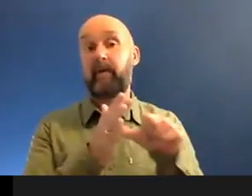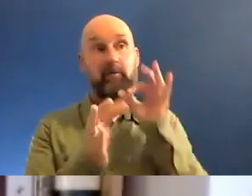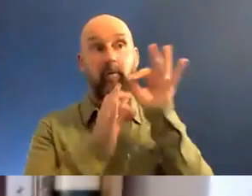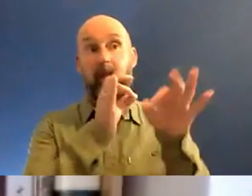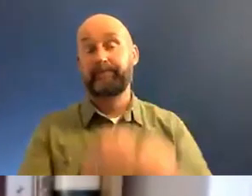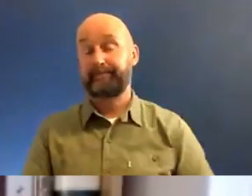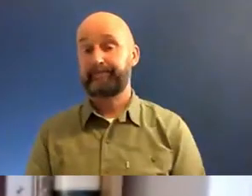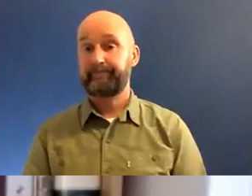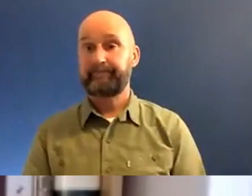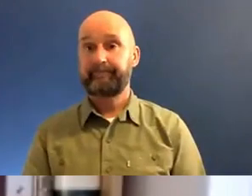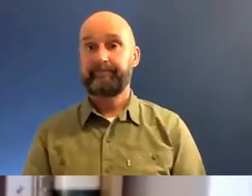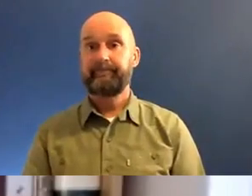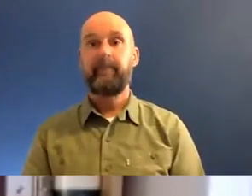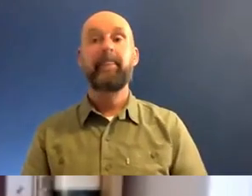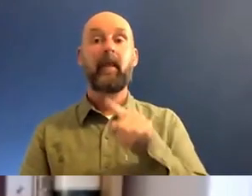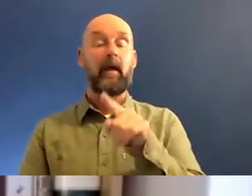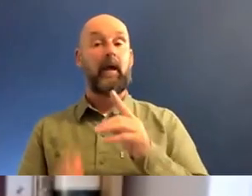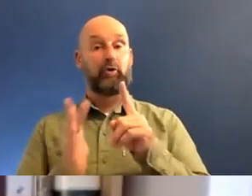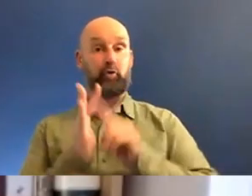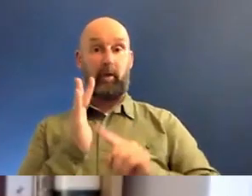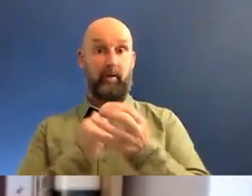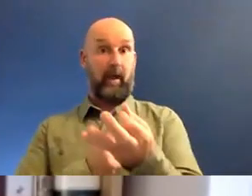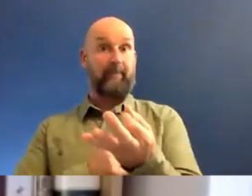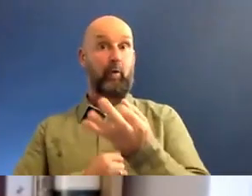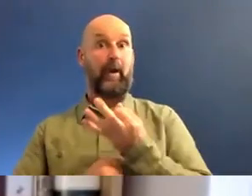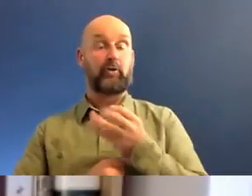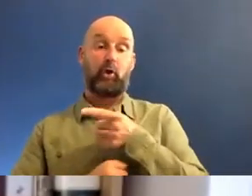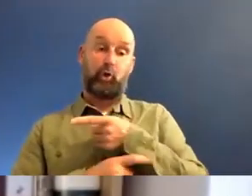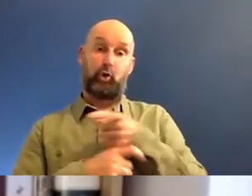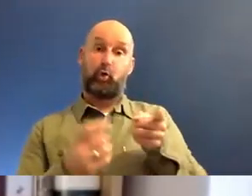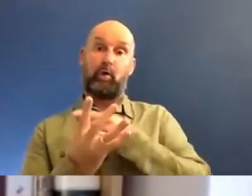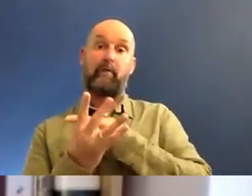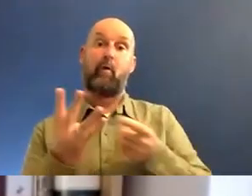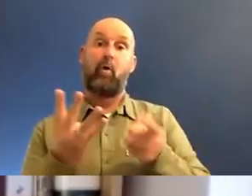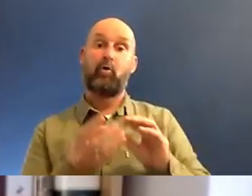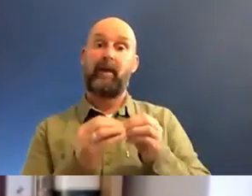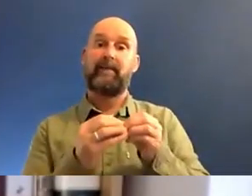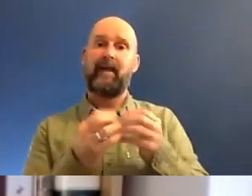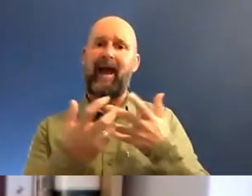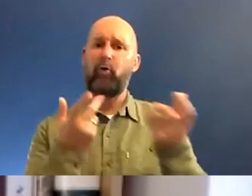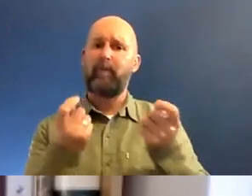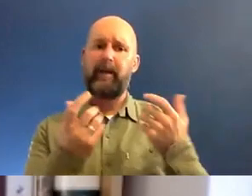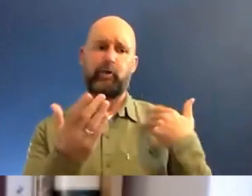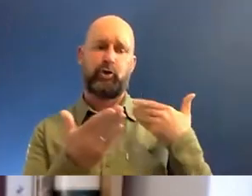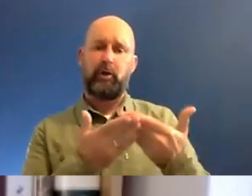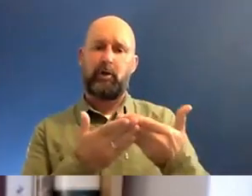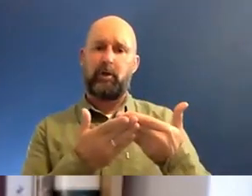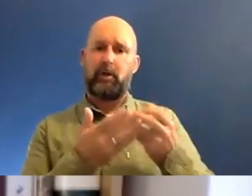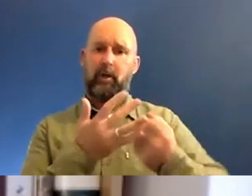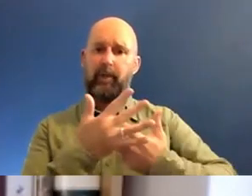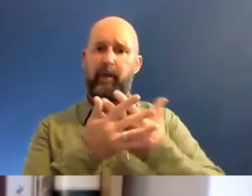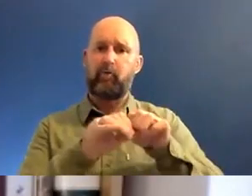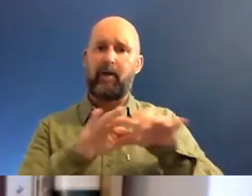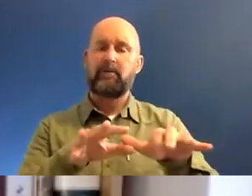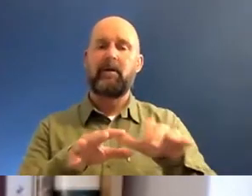Yes. We, we do have a question actually about how you as creatives have fared during the pandemic. But before we come to that one, there's an